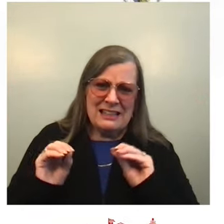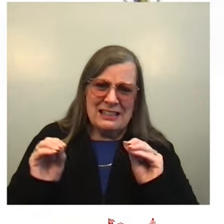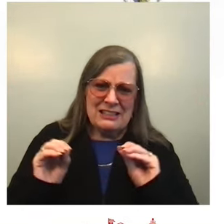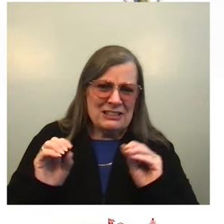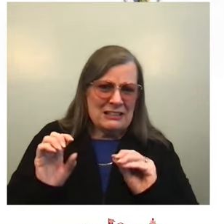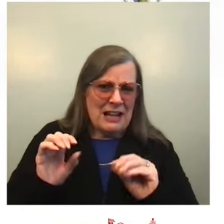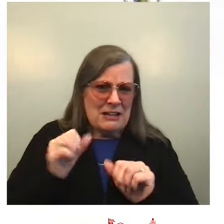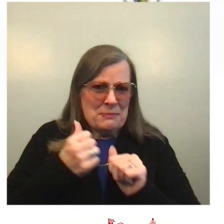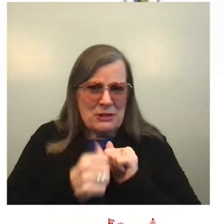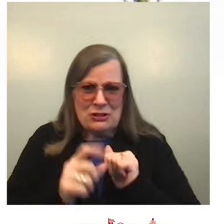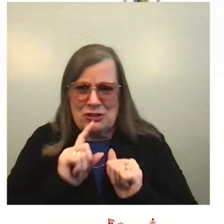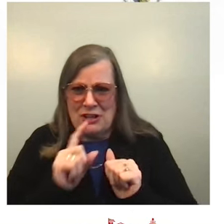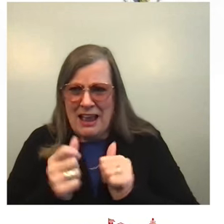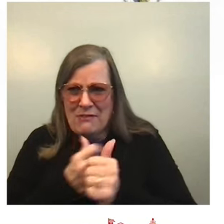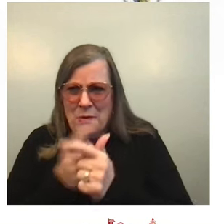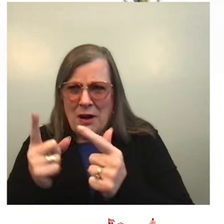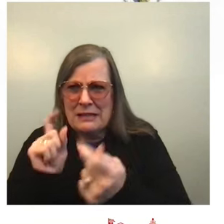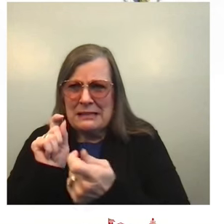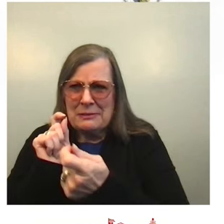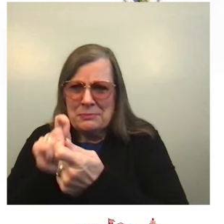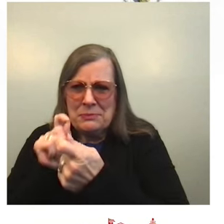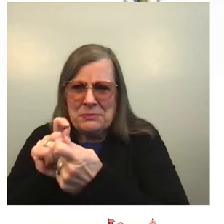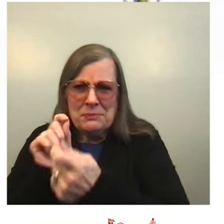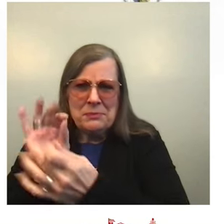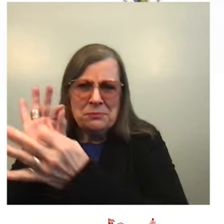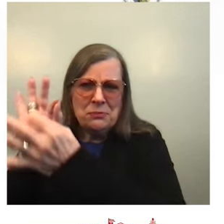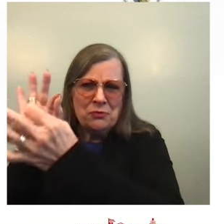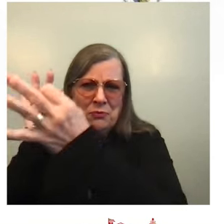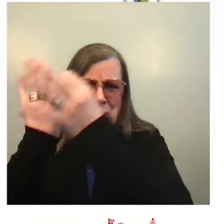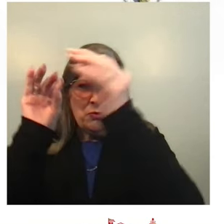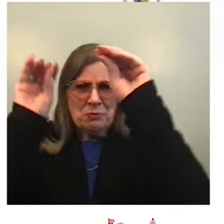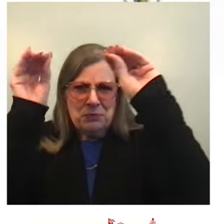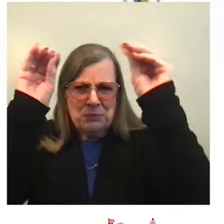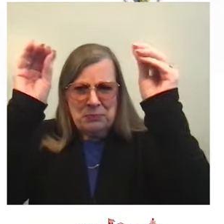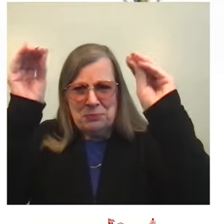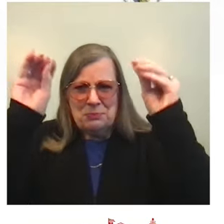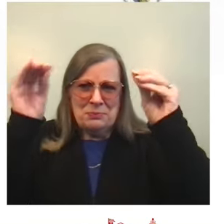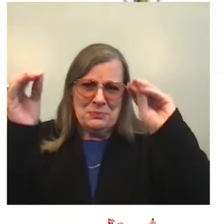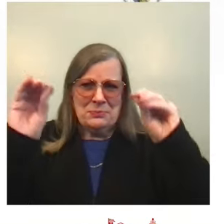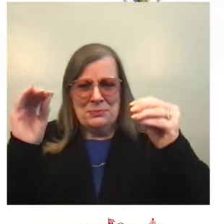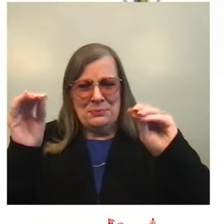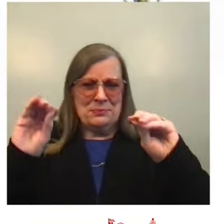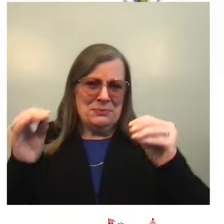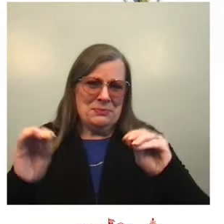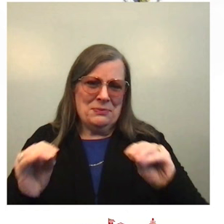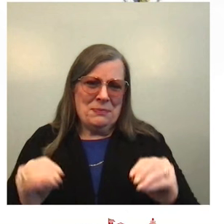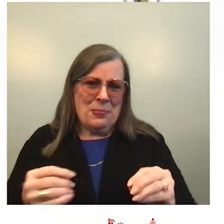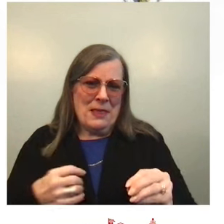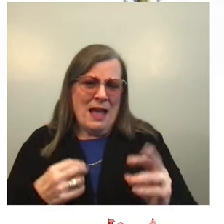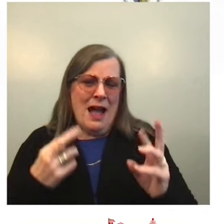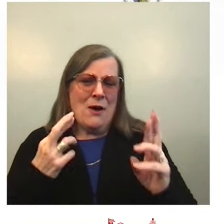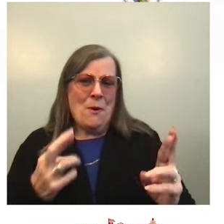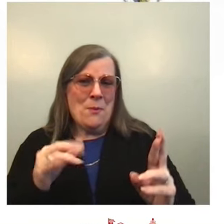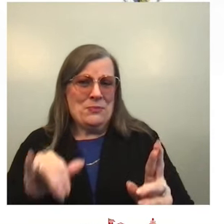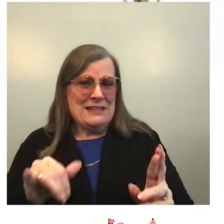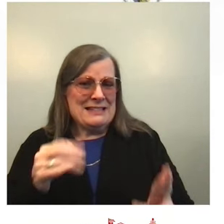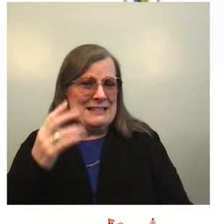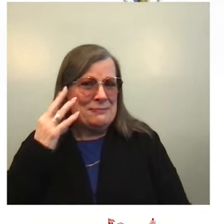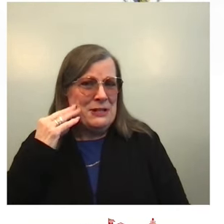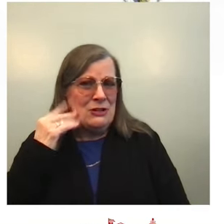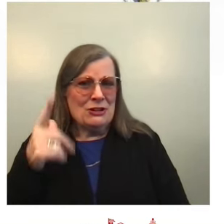possible. I hope that this experience has been as meaningful for you